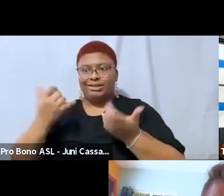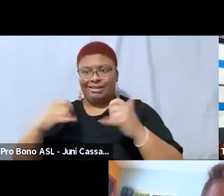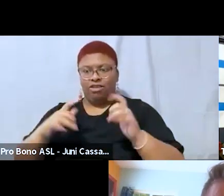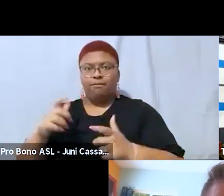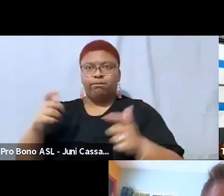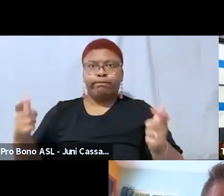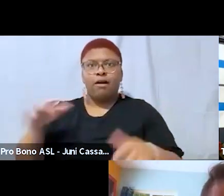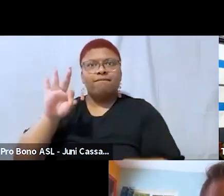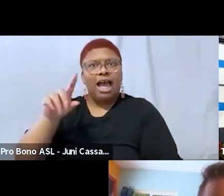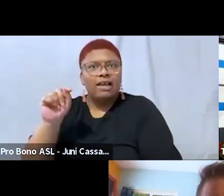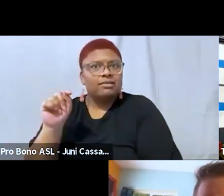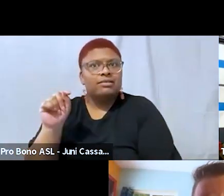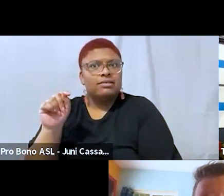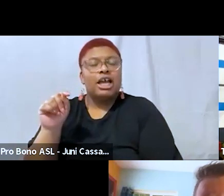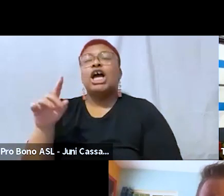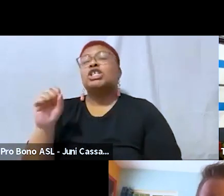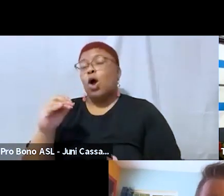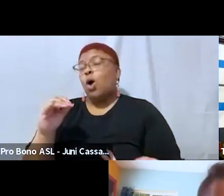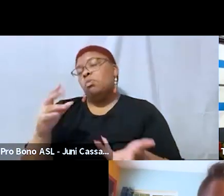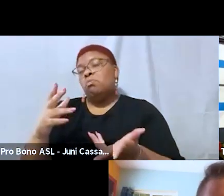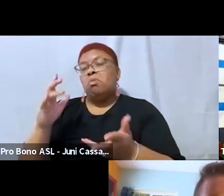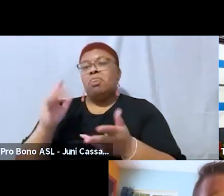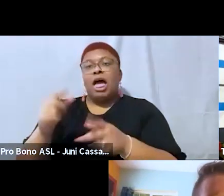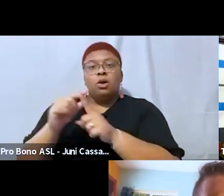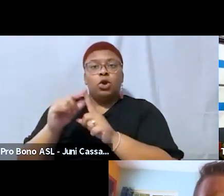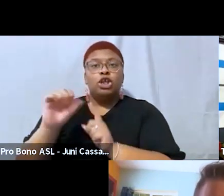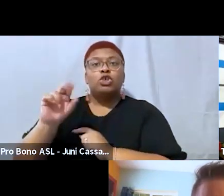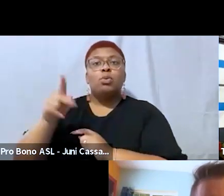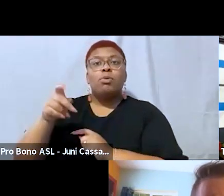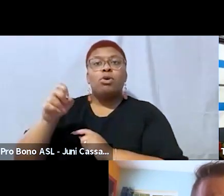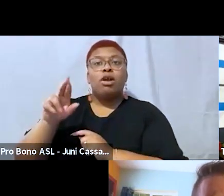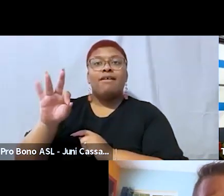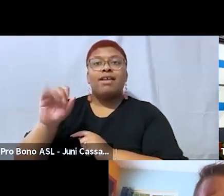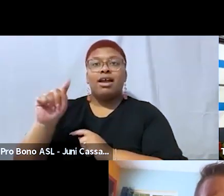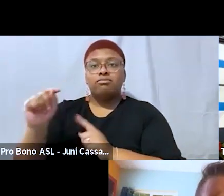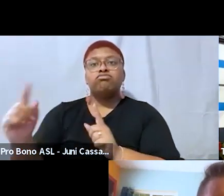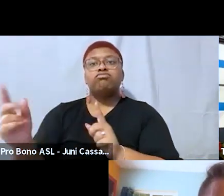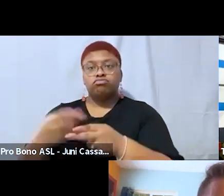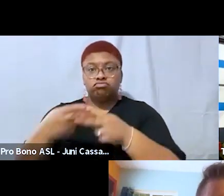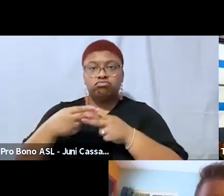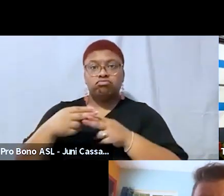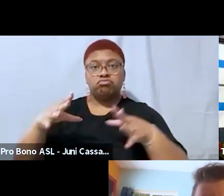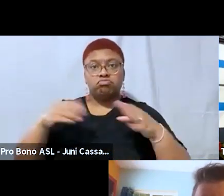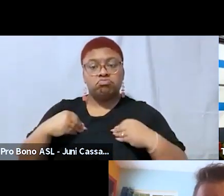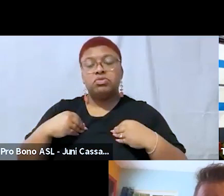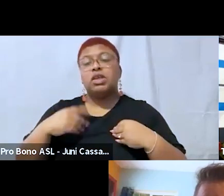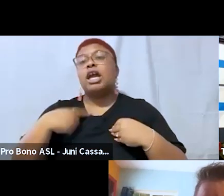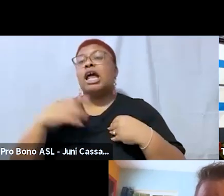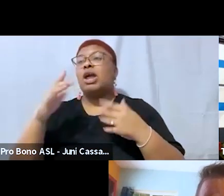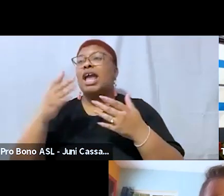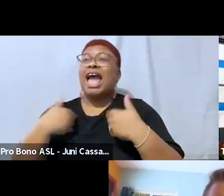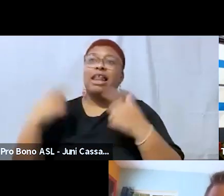adopted the term super fat and we uh had a little thing where we announced it to the community you know we're like